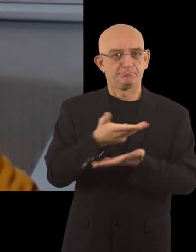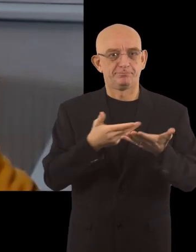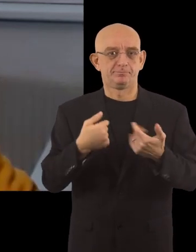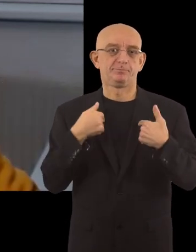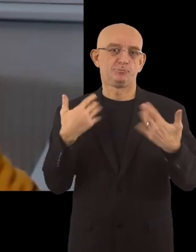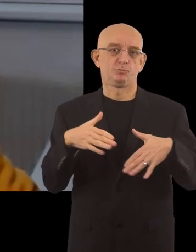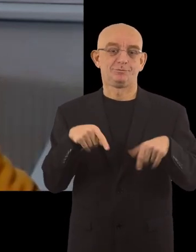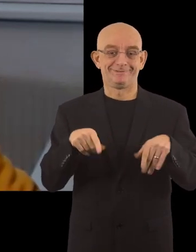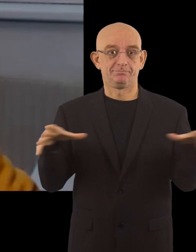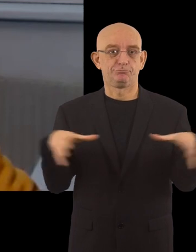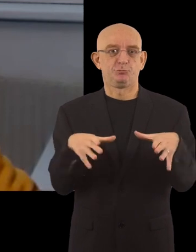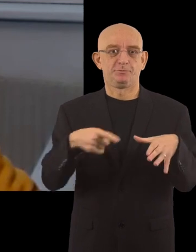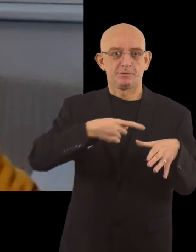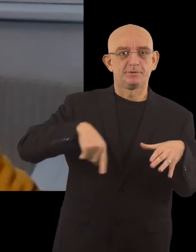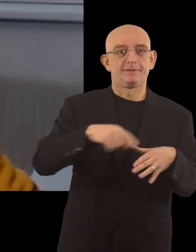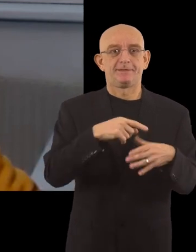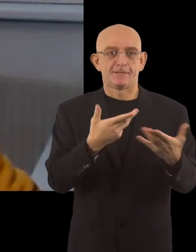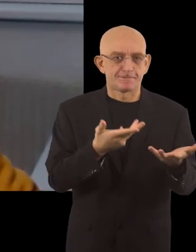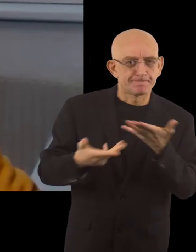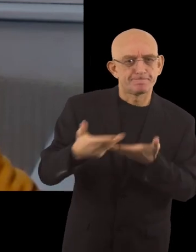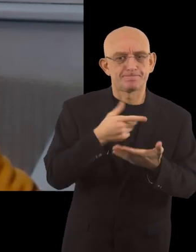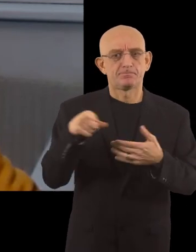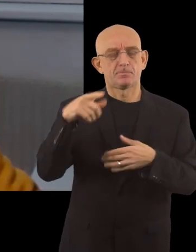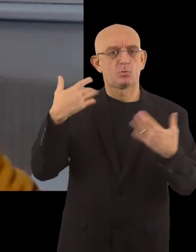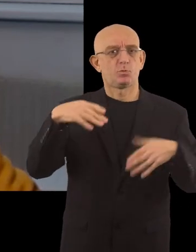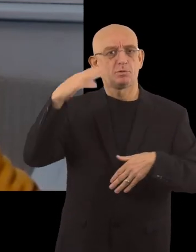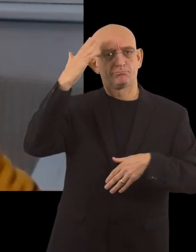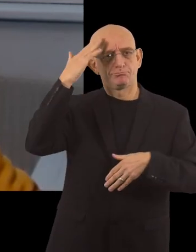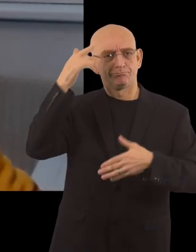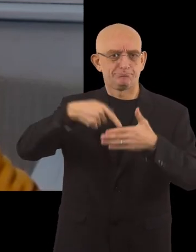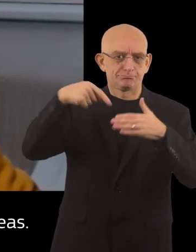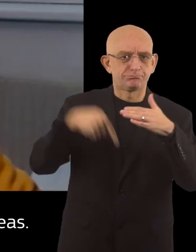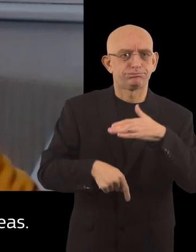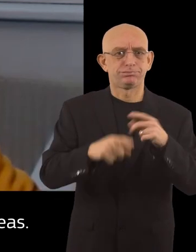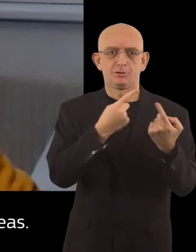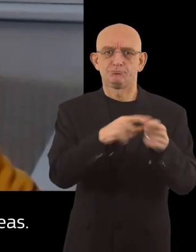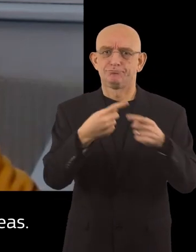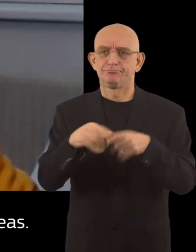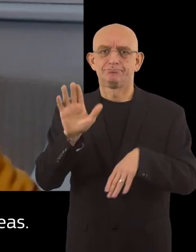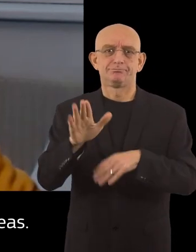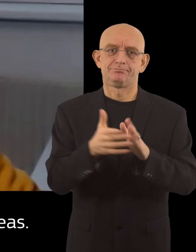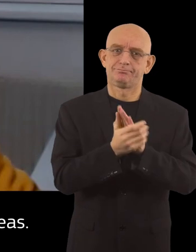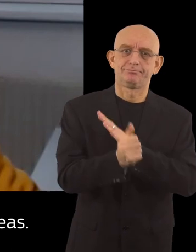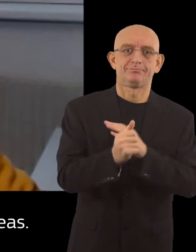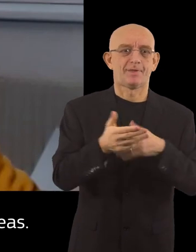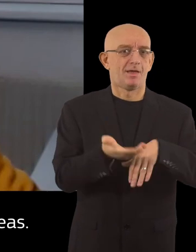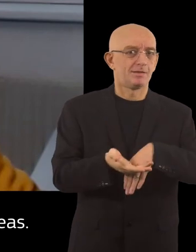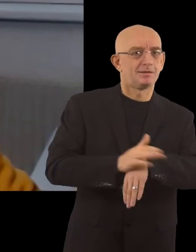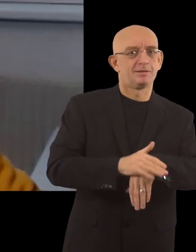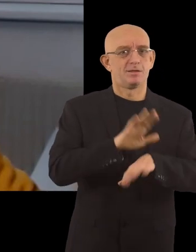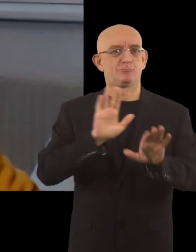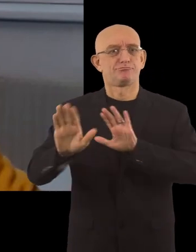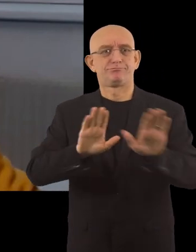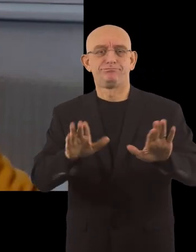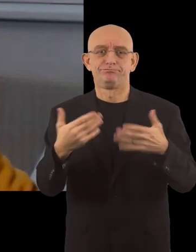I've had the pleasure of working with a whole group of very insightful judges with very diverse expertise in different areas.